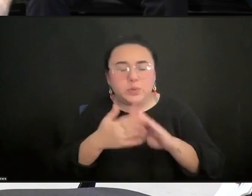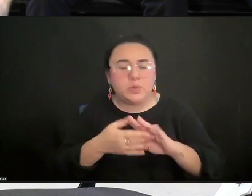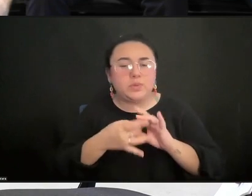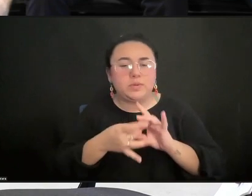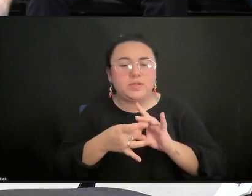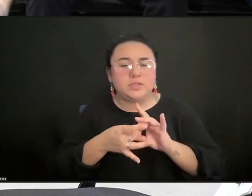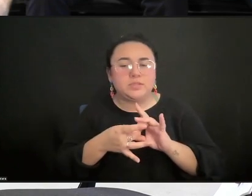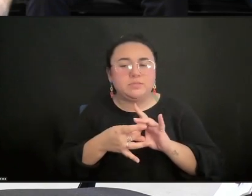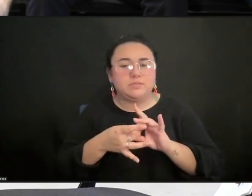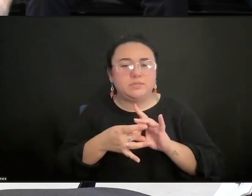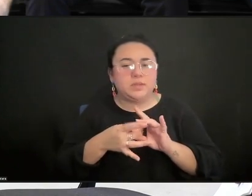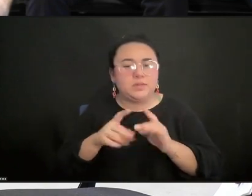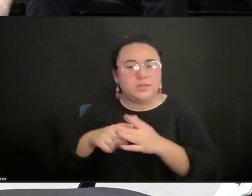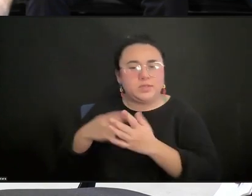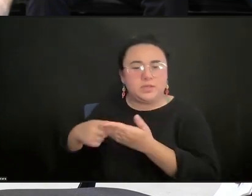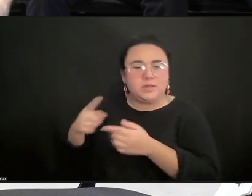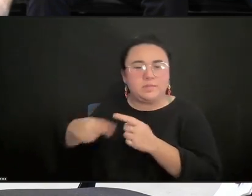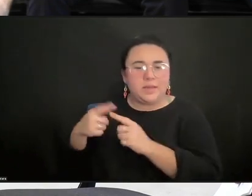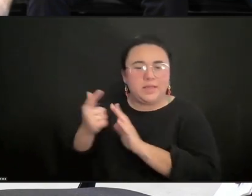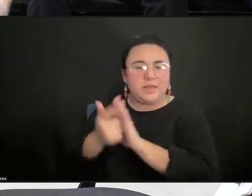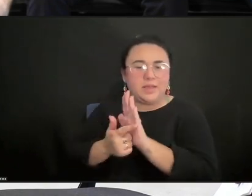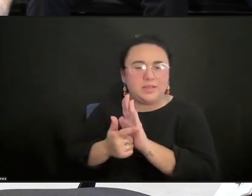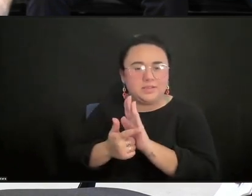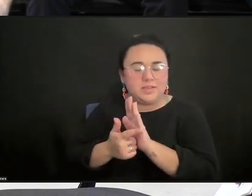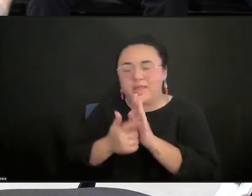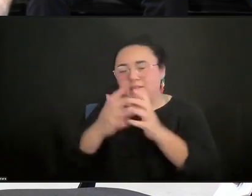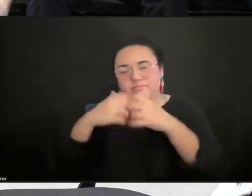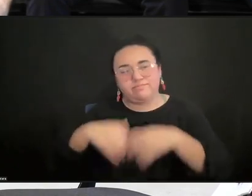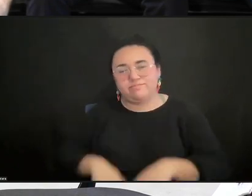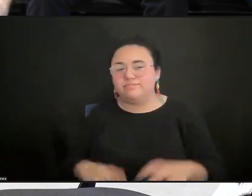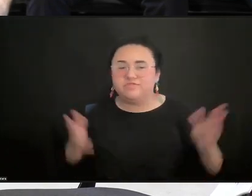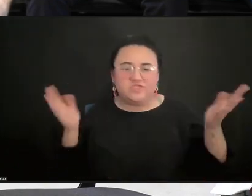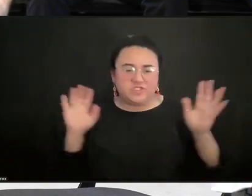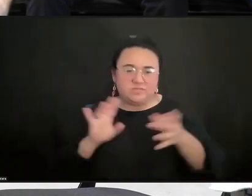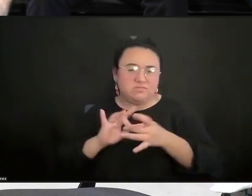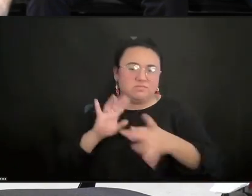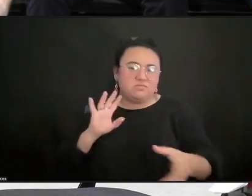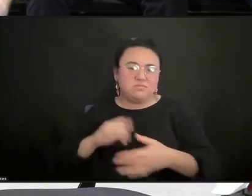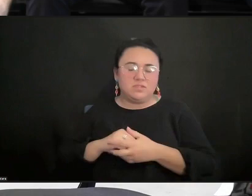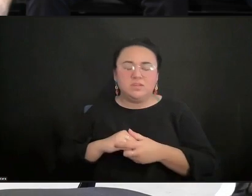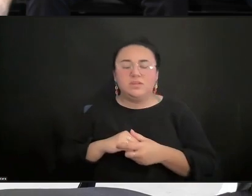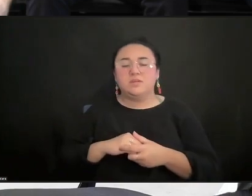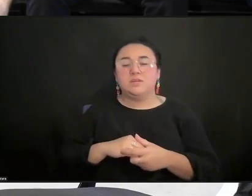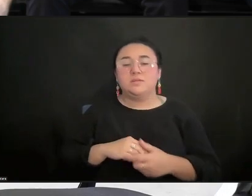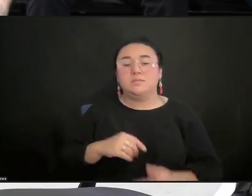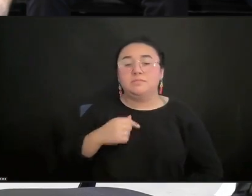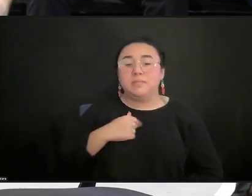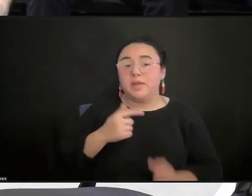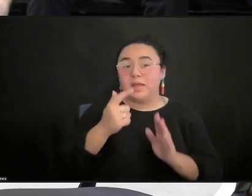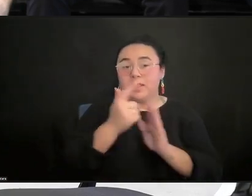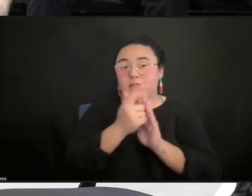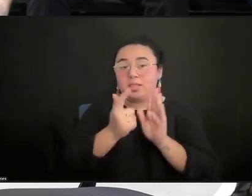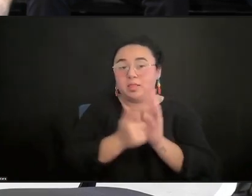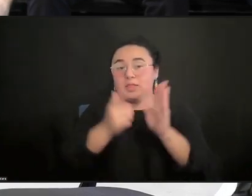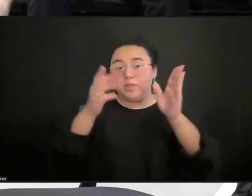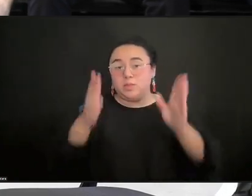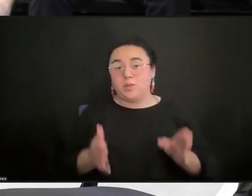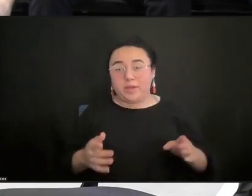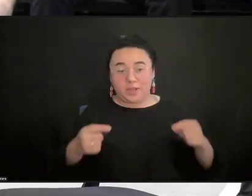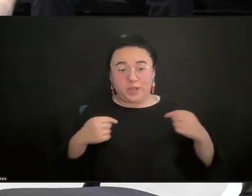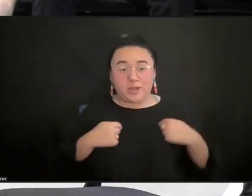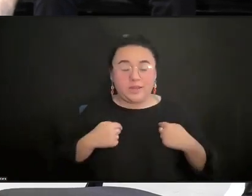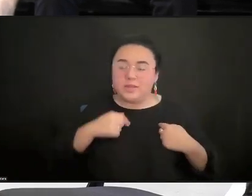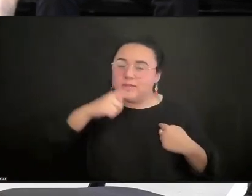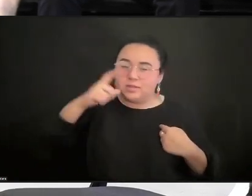to legal and then it all falls apart. But I want to say that as a lawyer in the room, it doesn't have to.